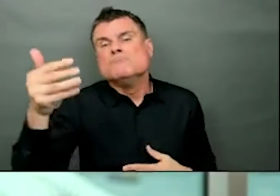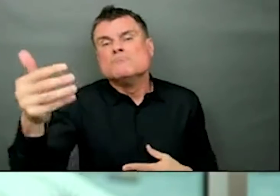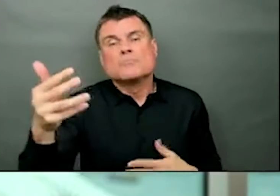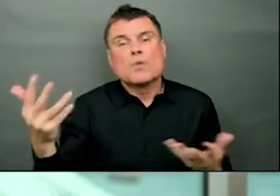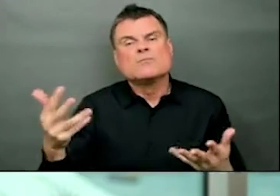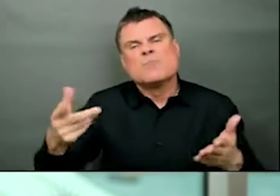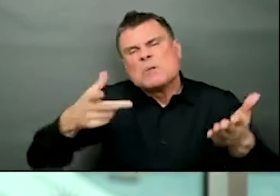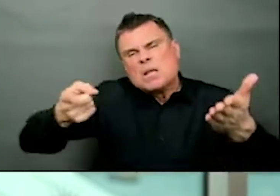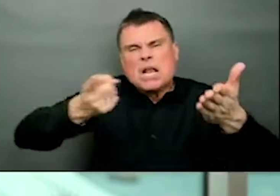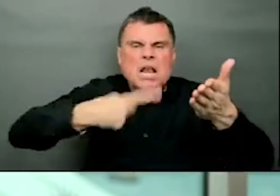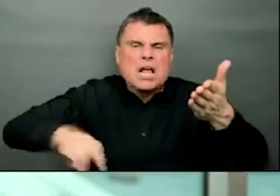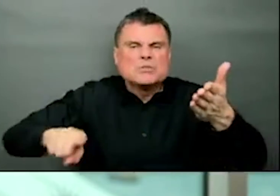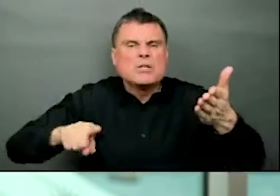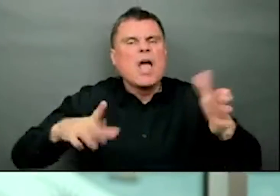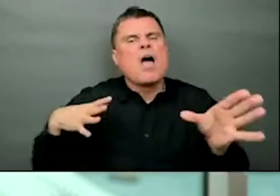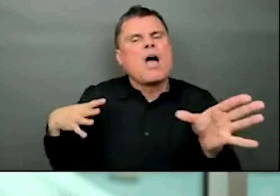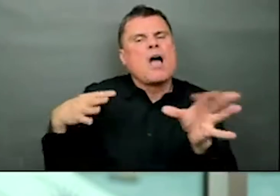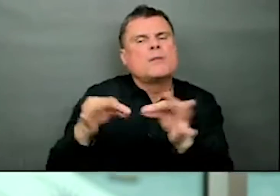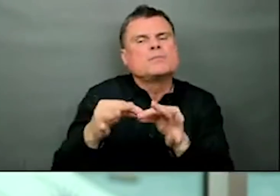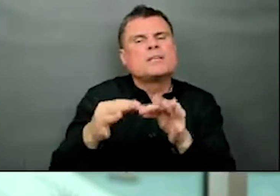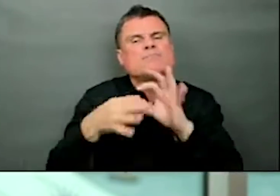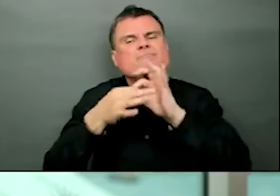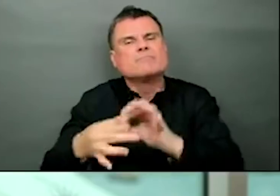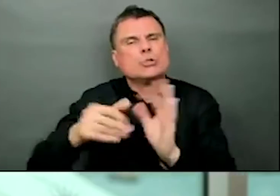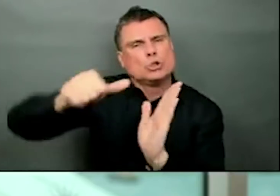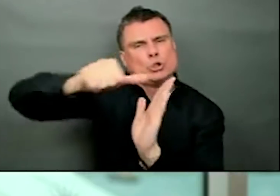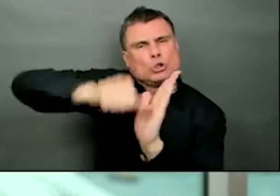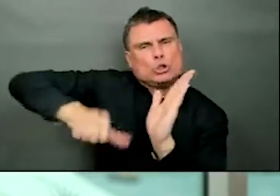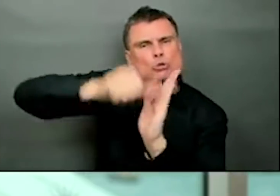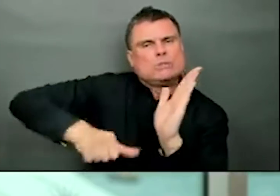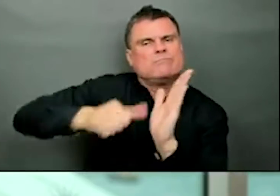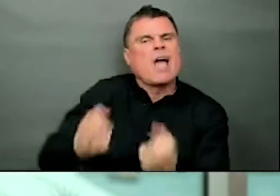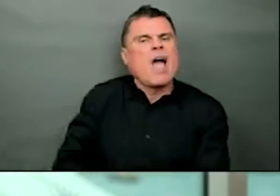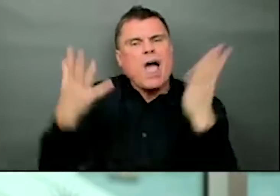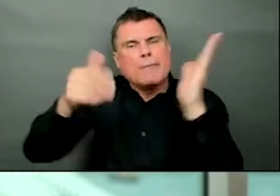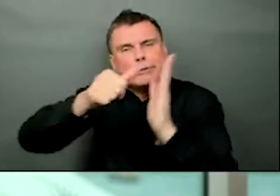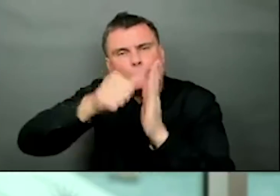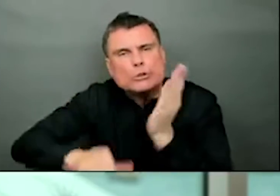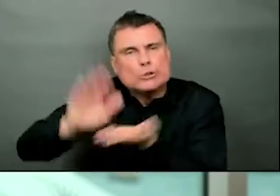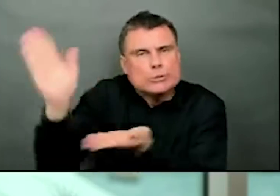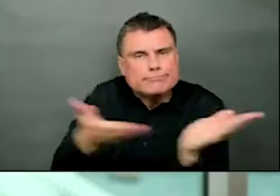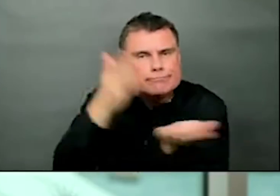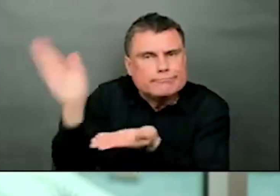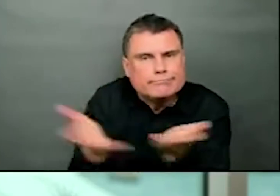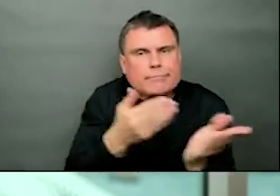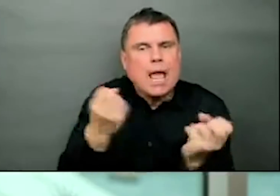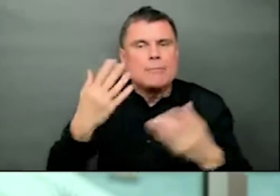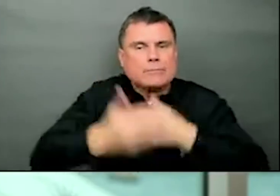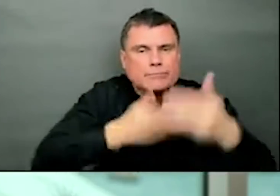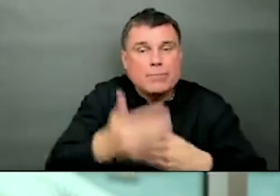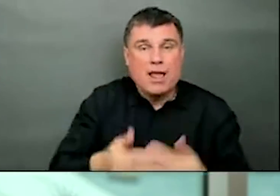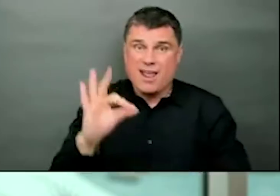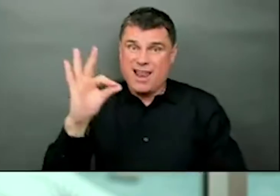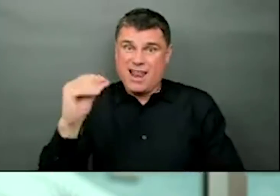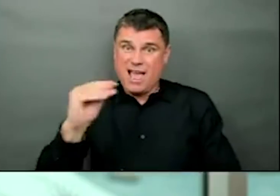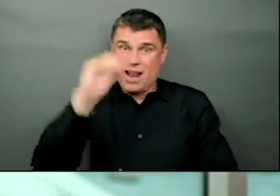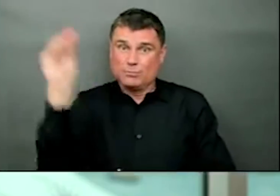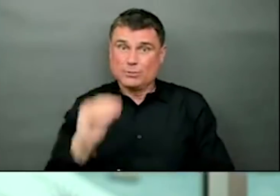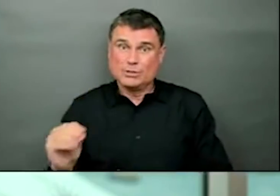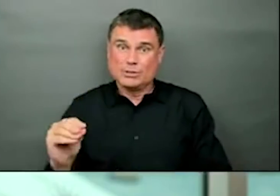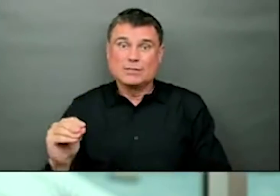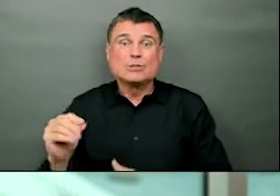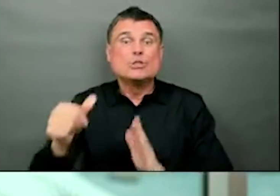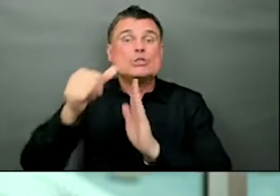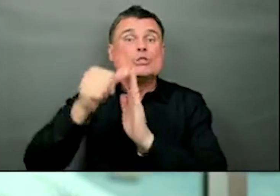Since May 18 we have delivered more than surgeries to more than 90% of those who had surgeries postponed due to COVID-19.